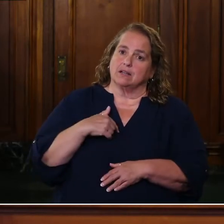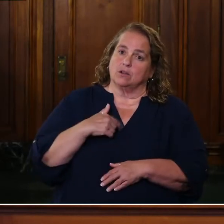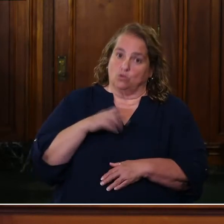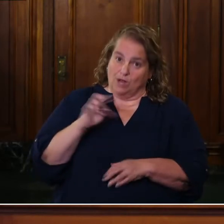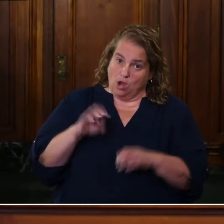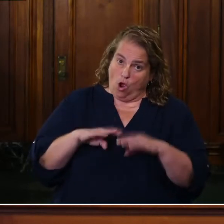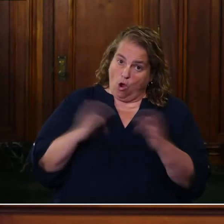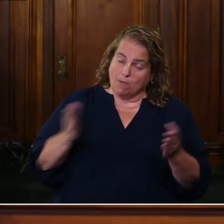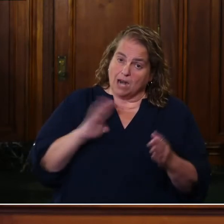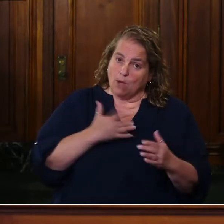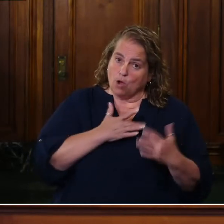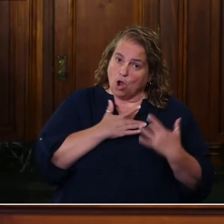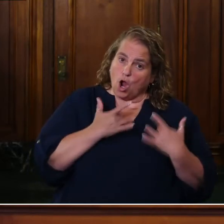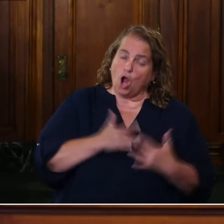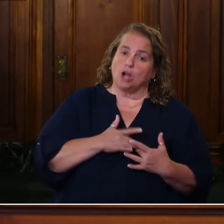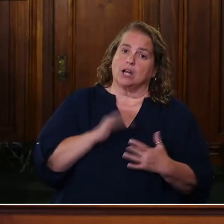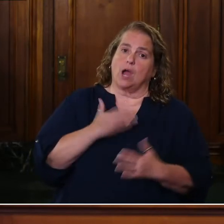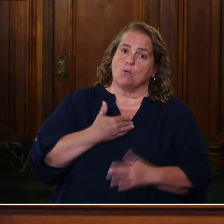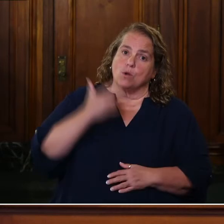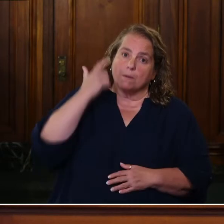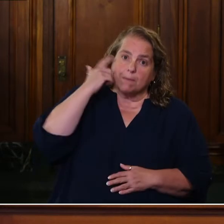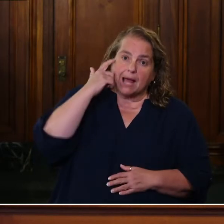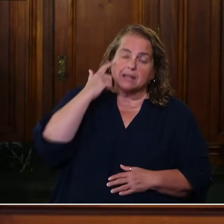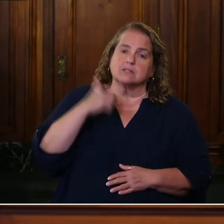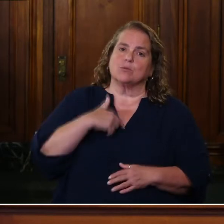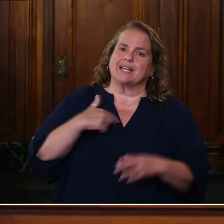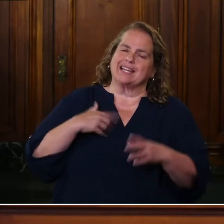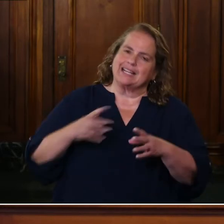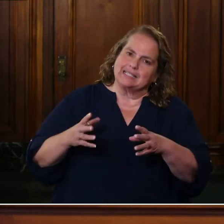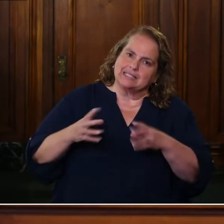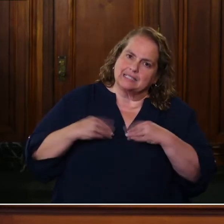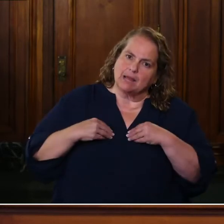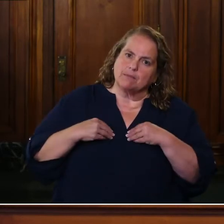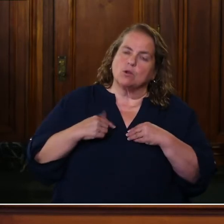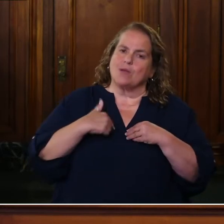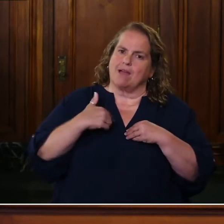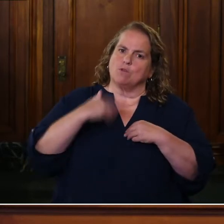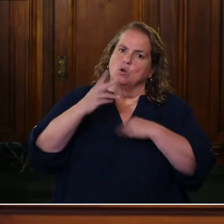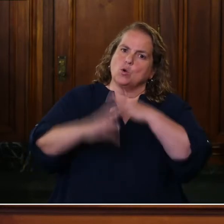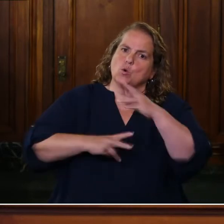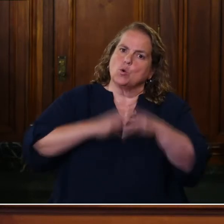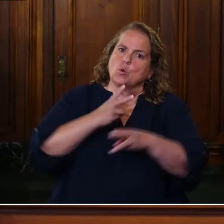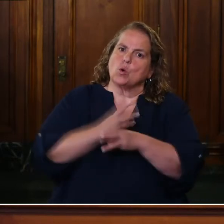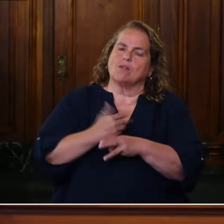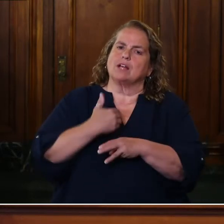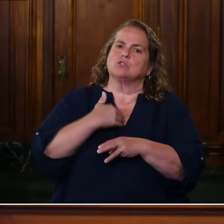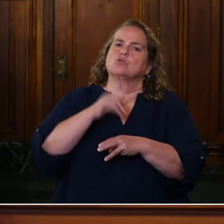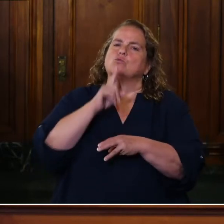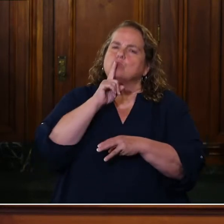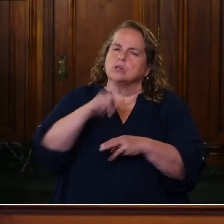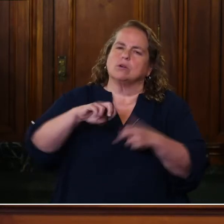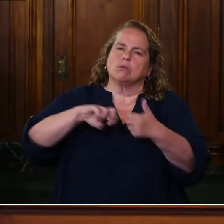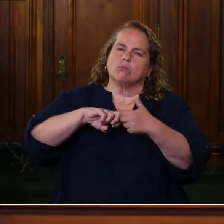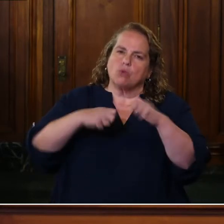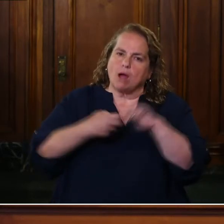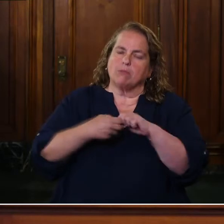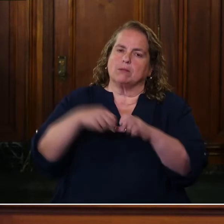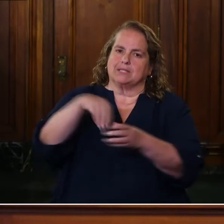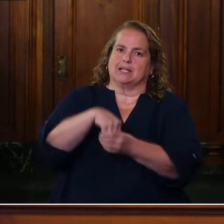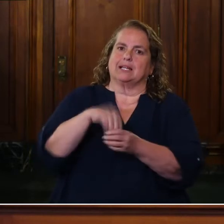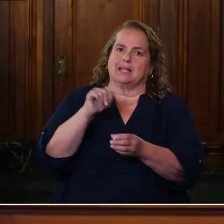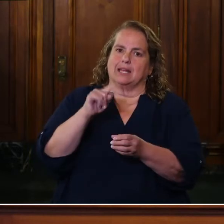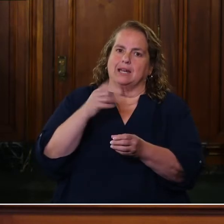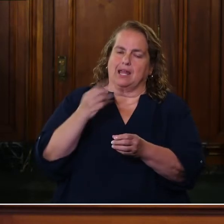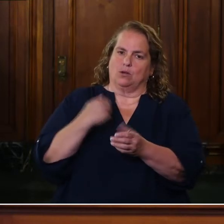hearts, we open our minds, we accept that we have a world that has had real problems in it, and then we use